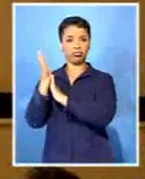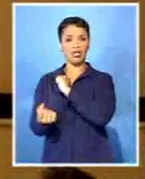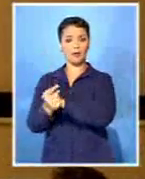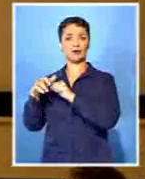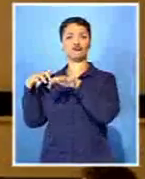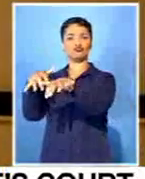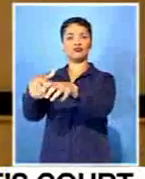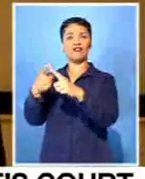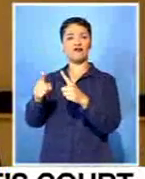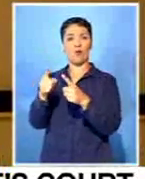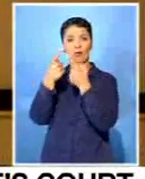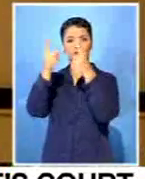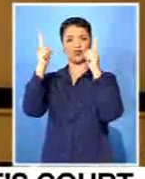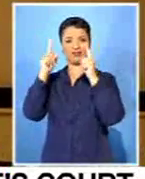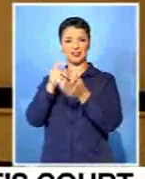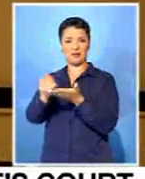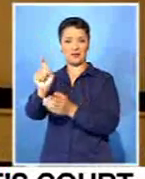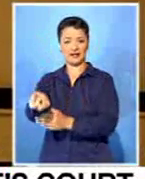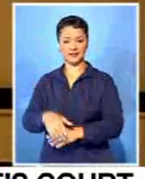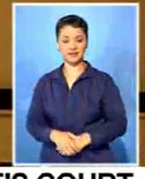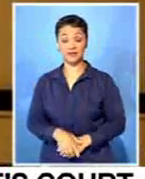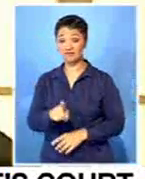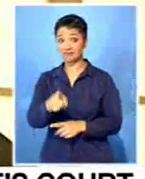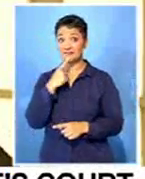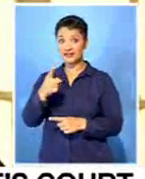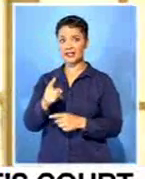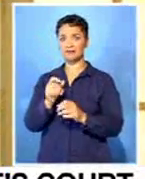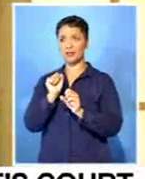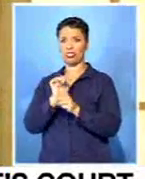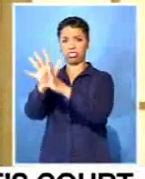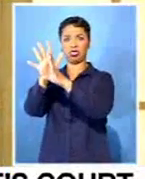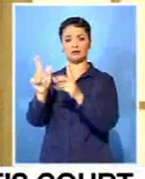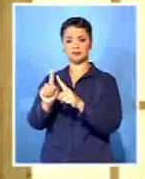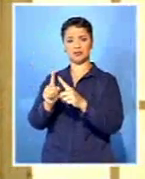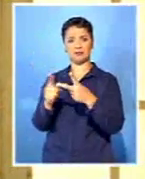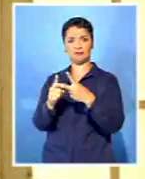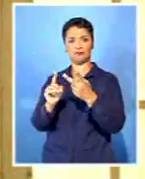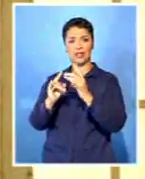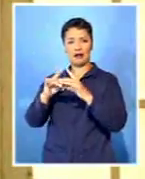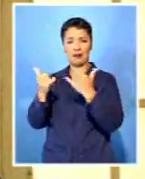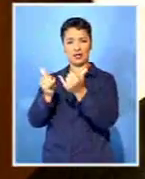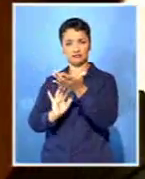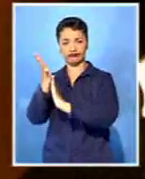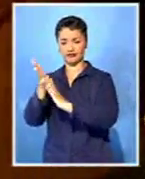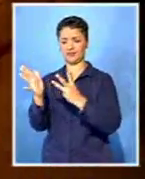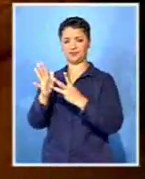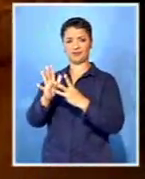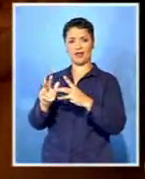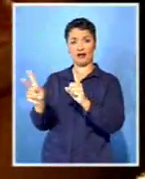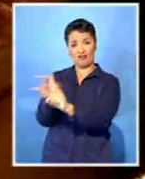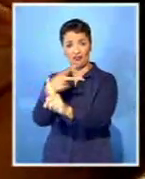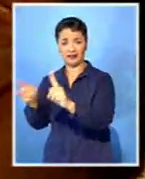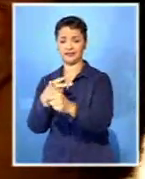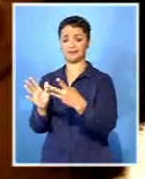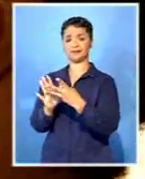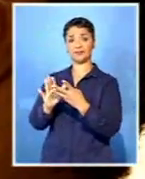Dlamini faces charges of public violence, theft, damage to property, assault, violating a